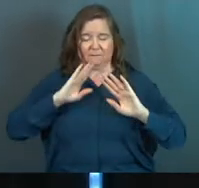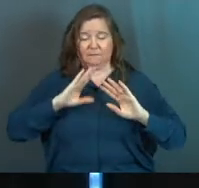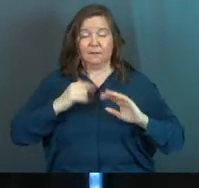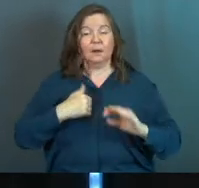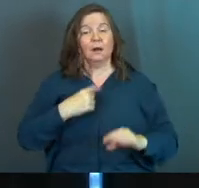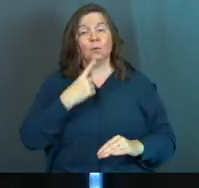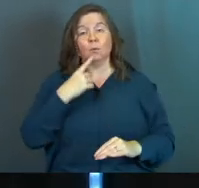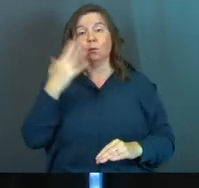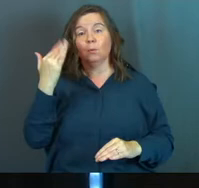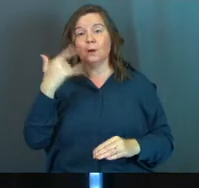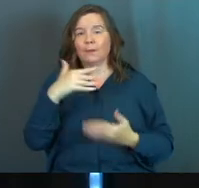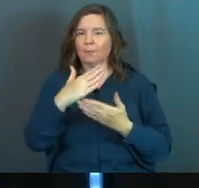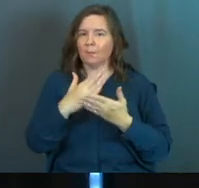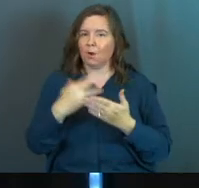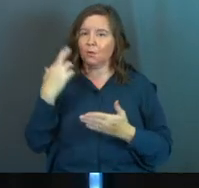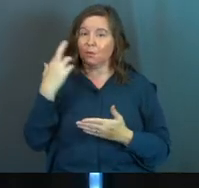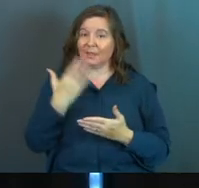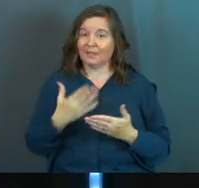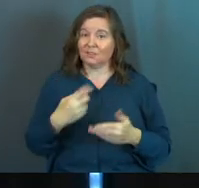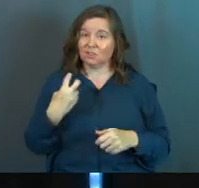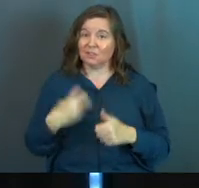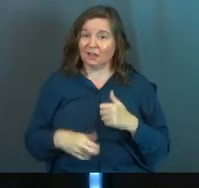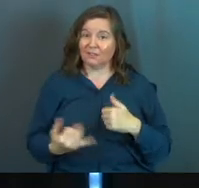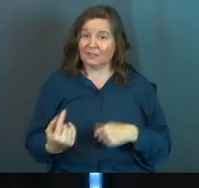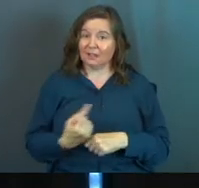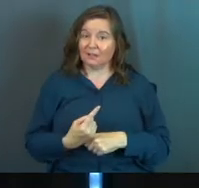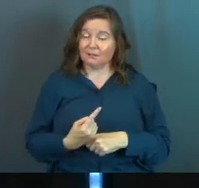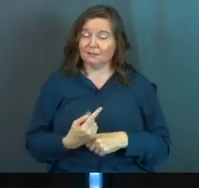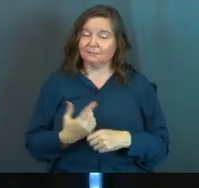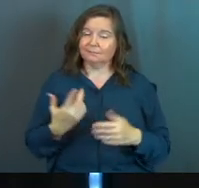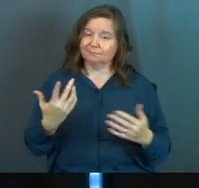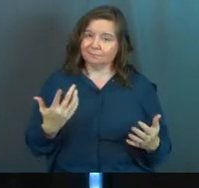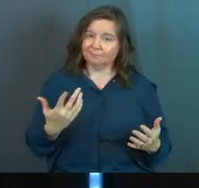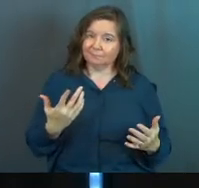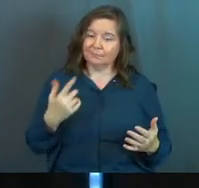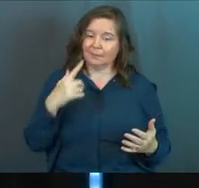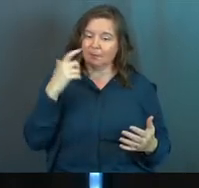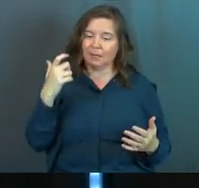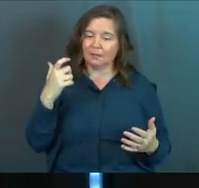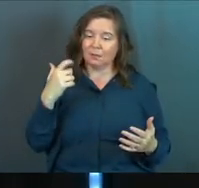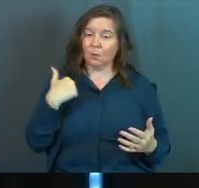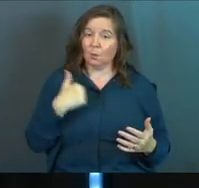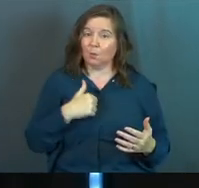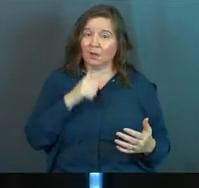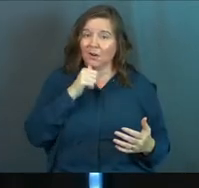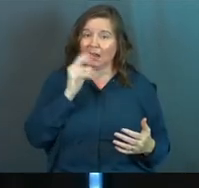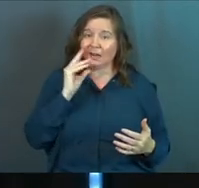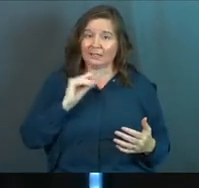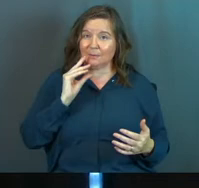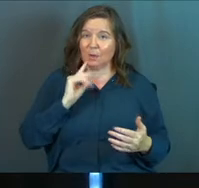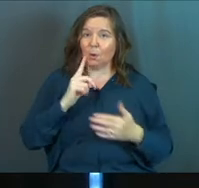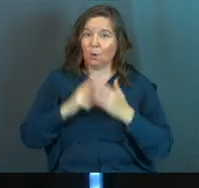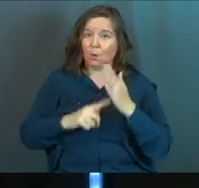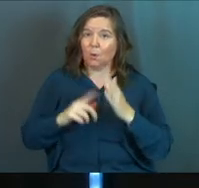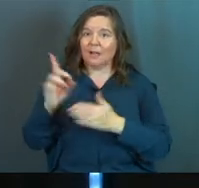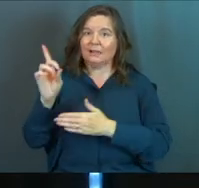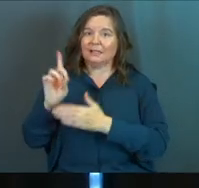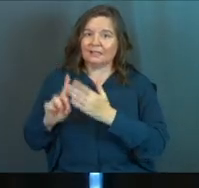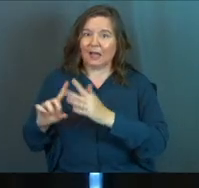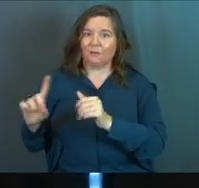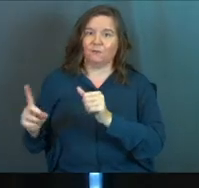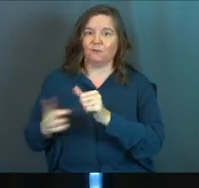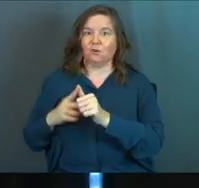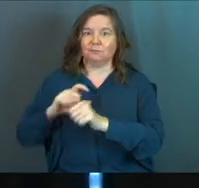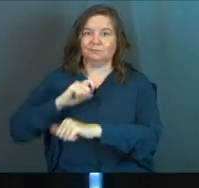And I would say to you, part of the reason things are tough today is because we aren't experiencing what the design